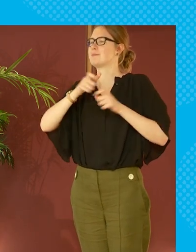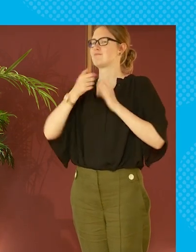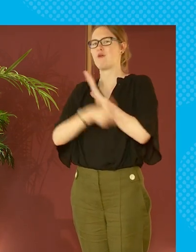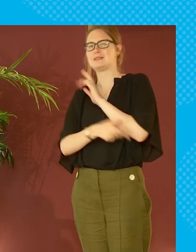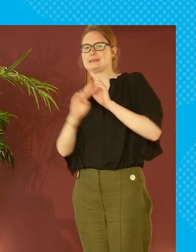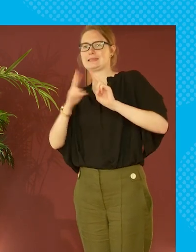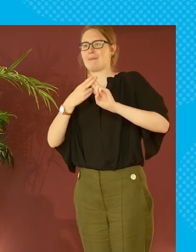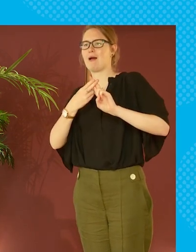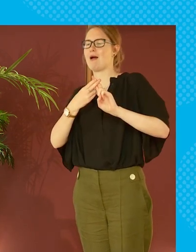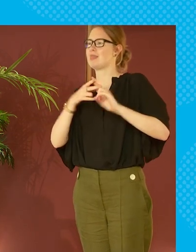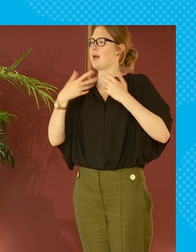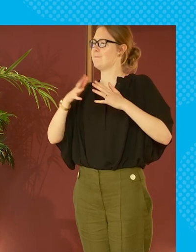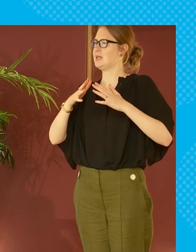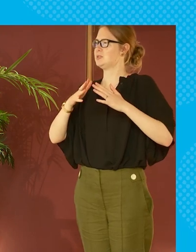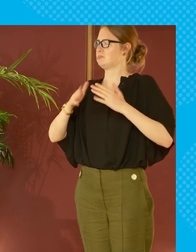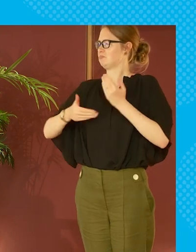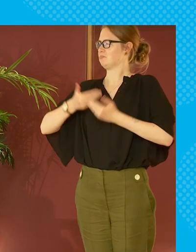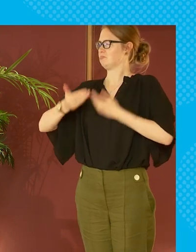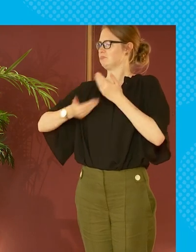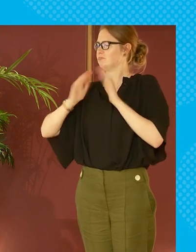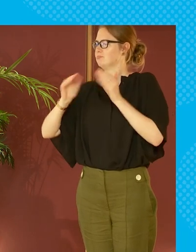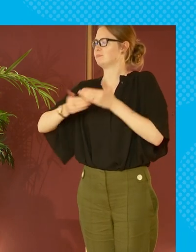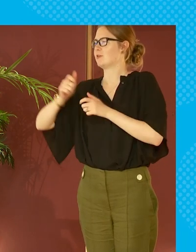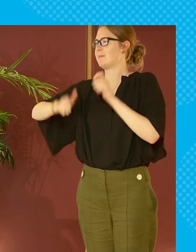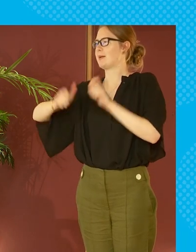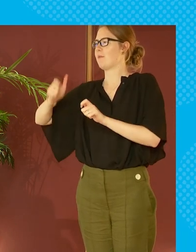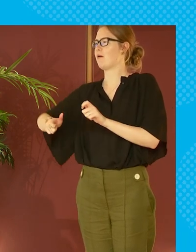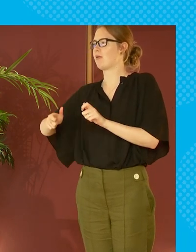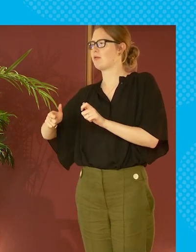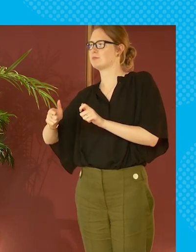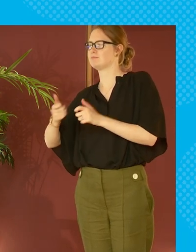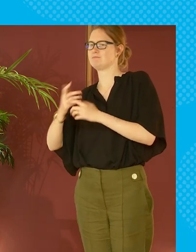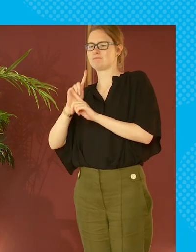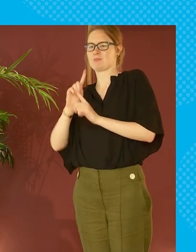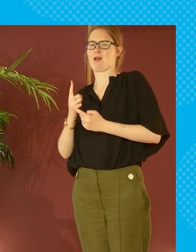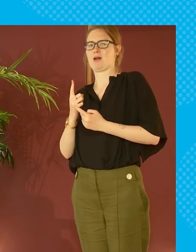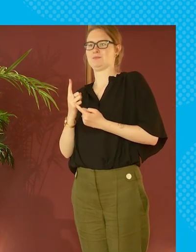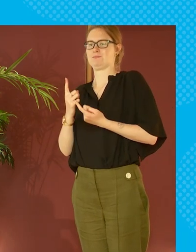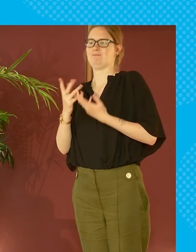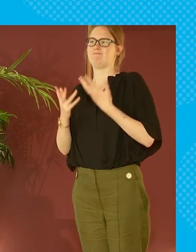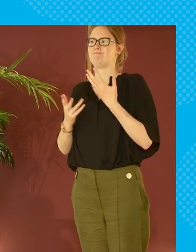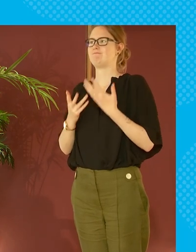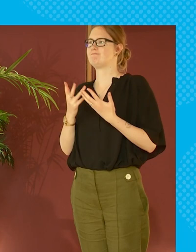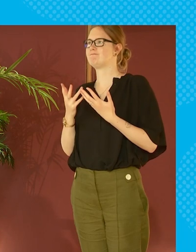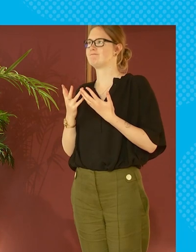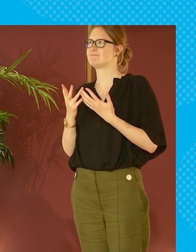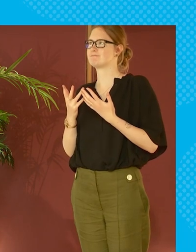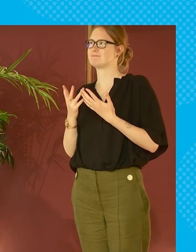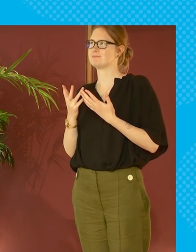with poverty how much is that a driver for um people either not not being willing to